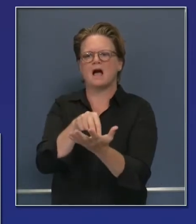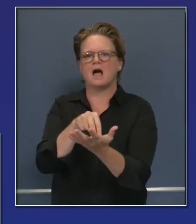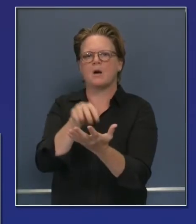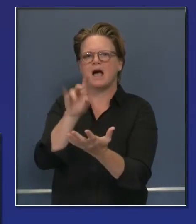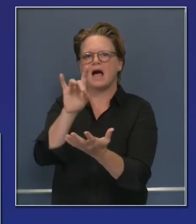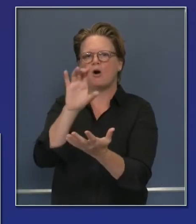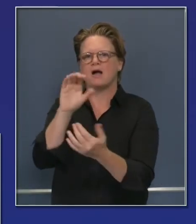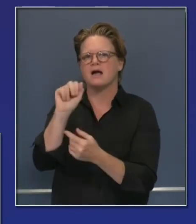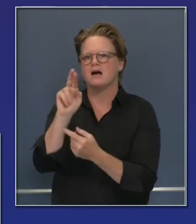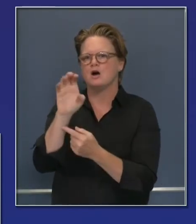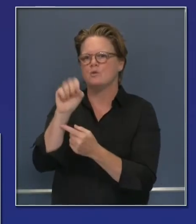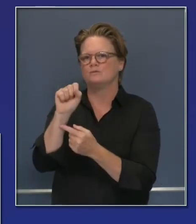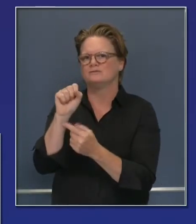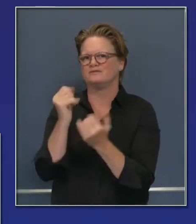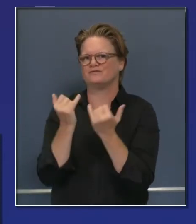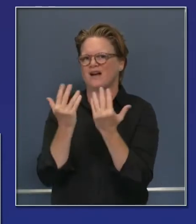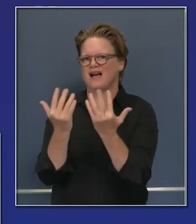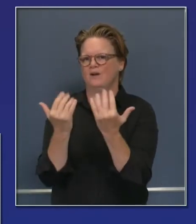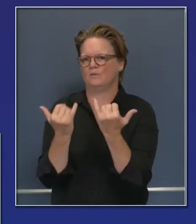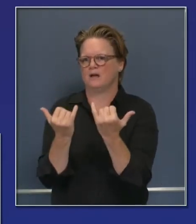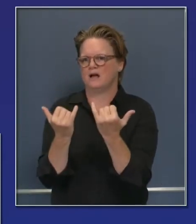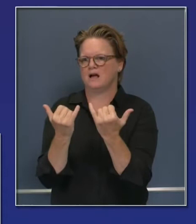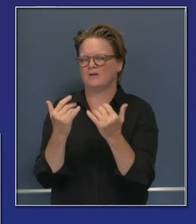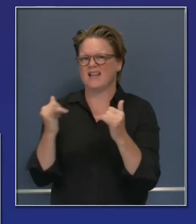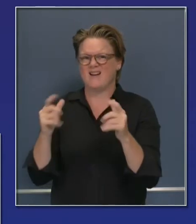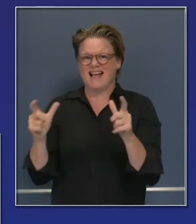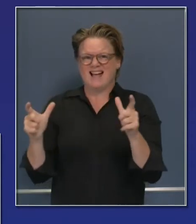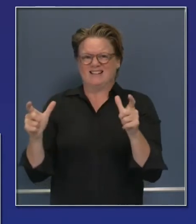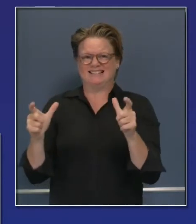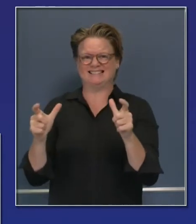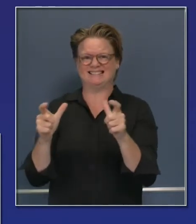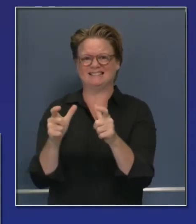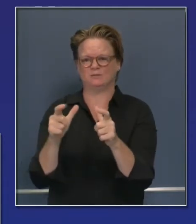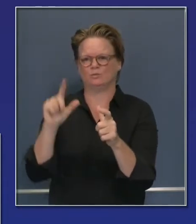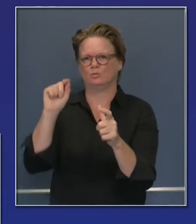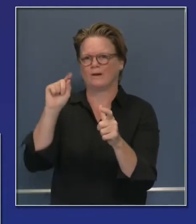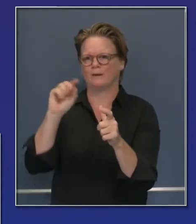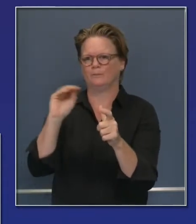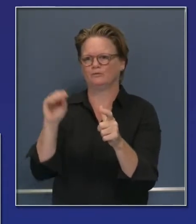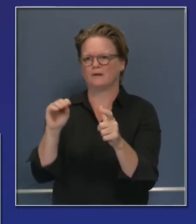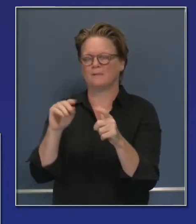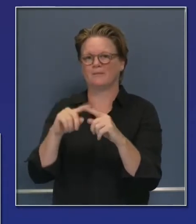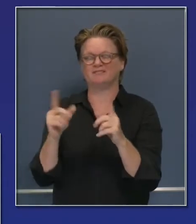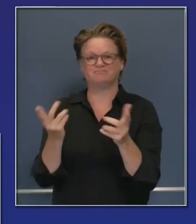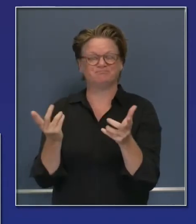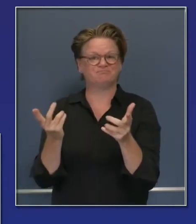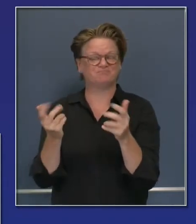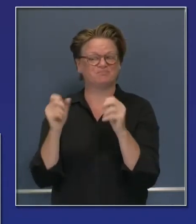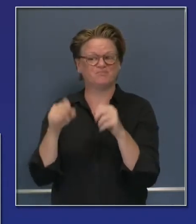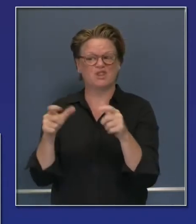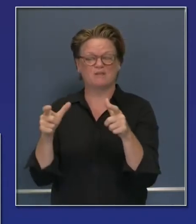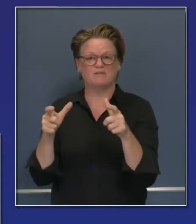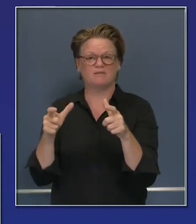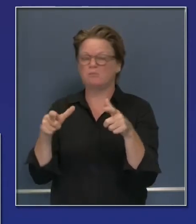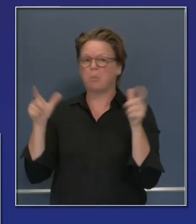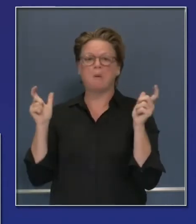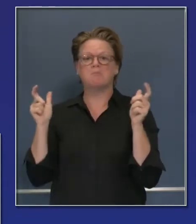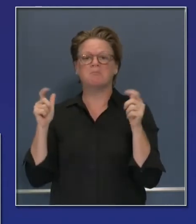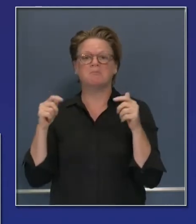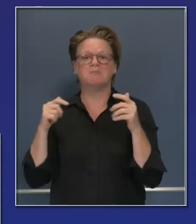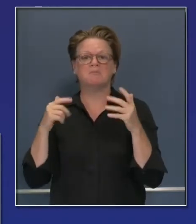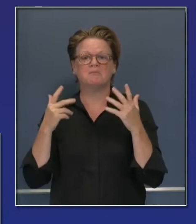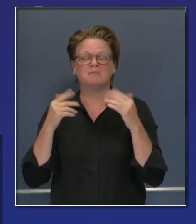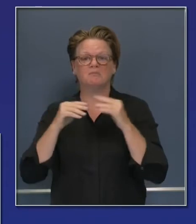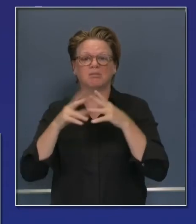weekend, we got to 20 percent, but real concern about the impact that this could just go. And I'll tell you, if you want a good news story, if someone